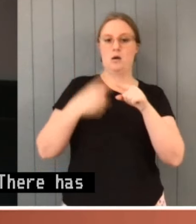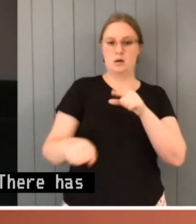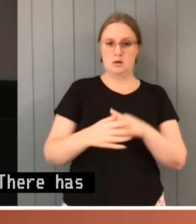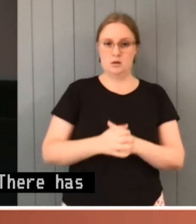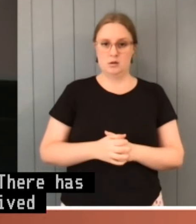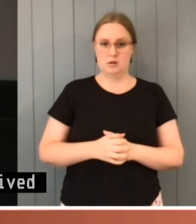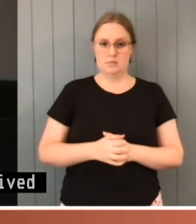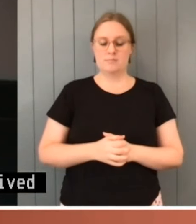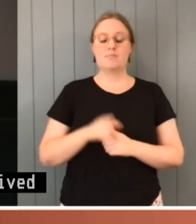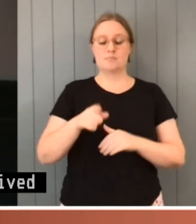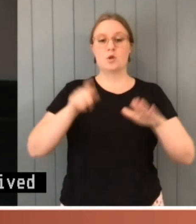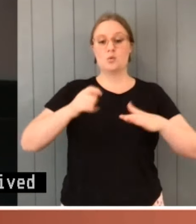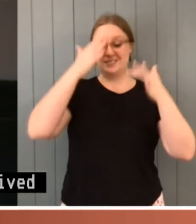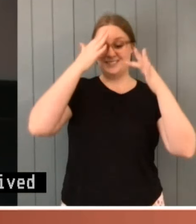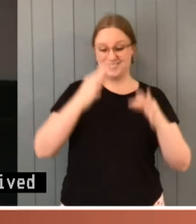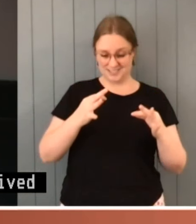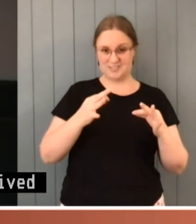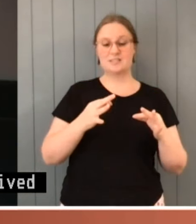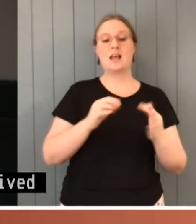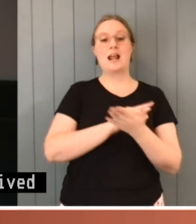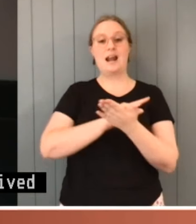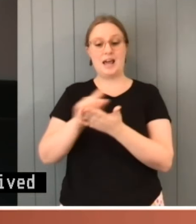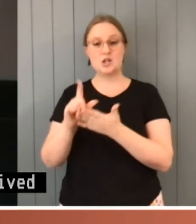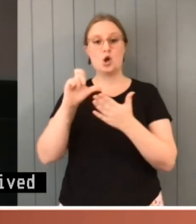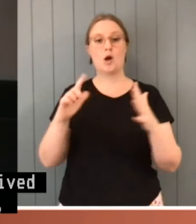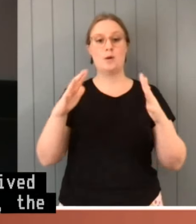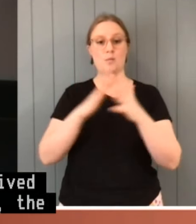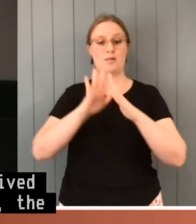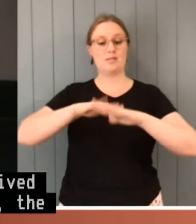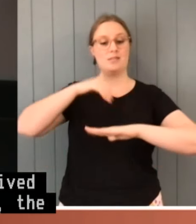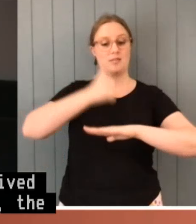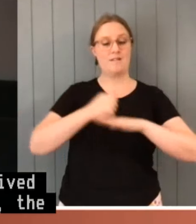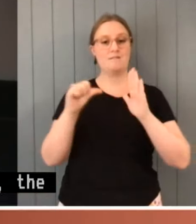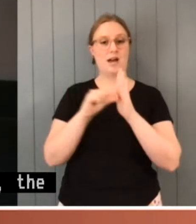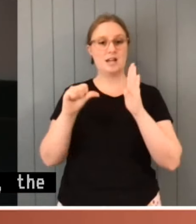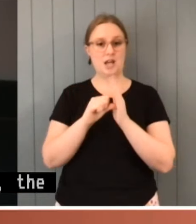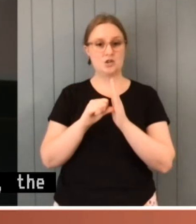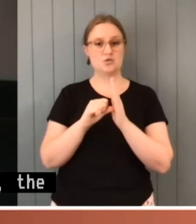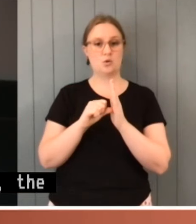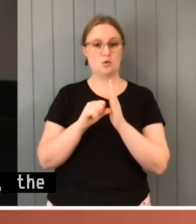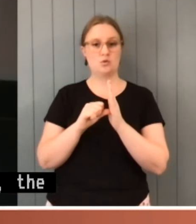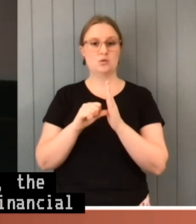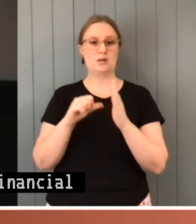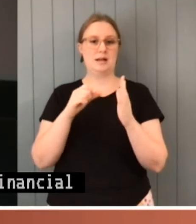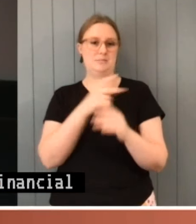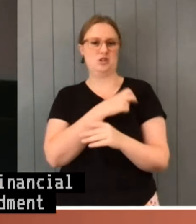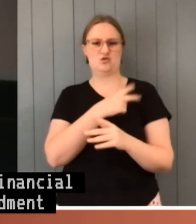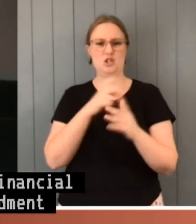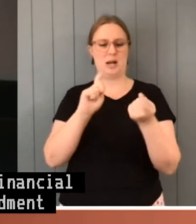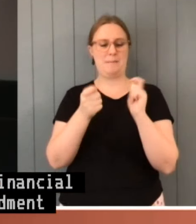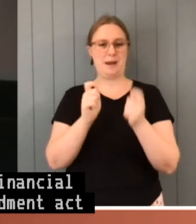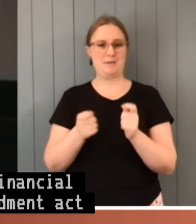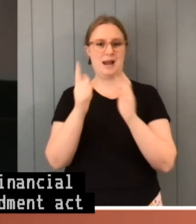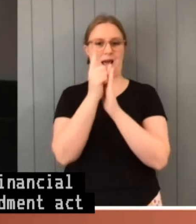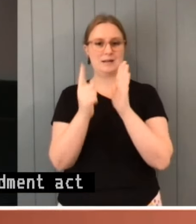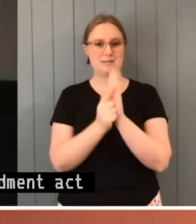Commonwealth enacted the Financial Framework Legislation Amendment Act, which was putting it in very broad terms, an act